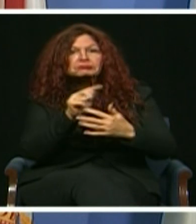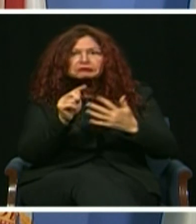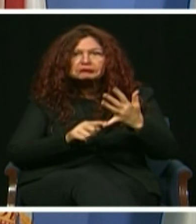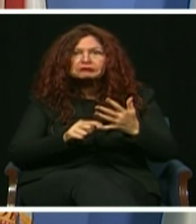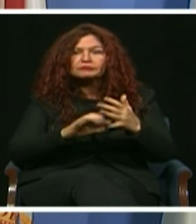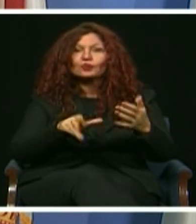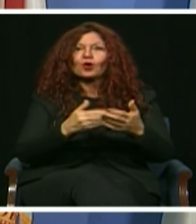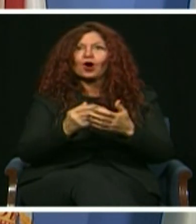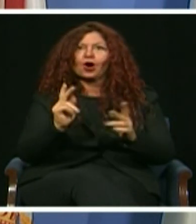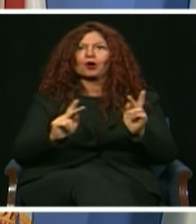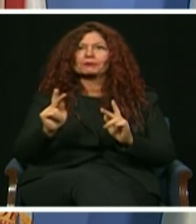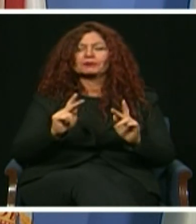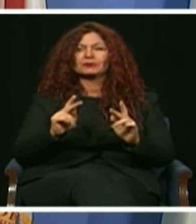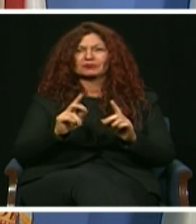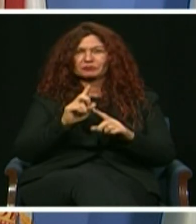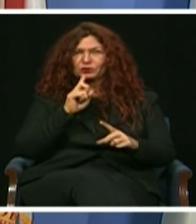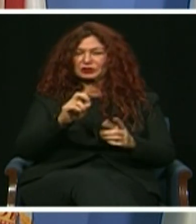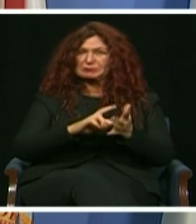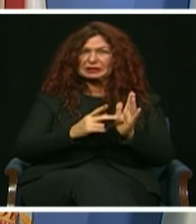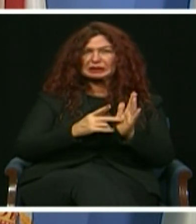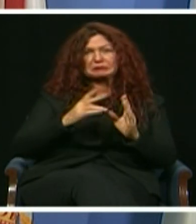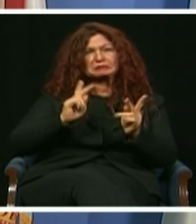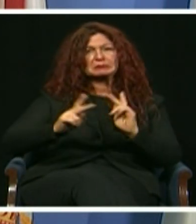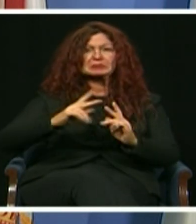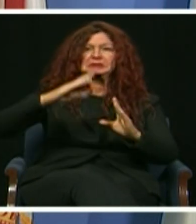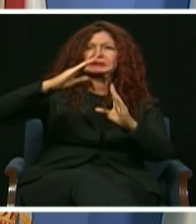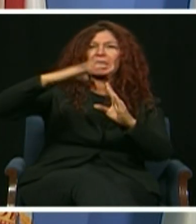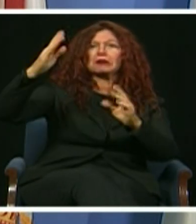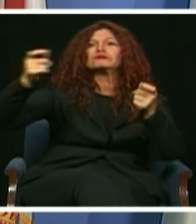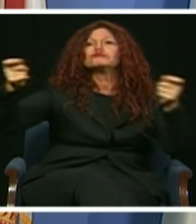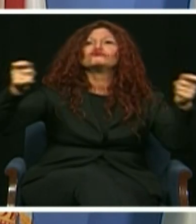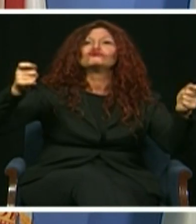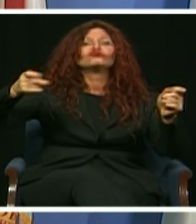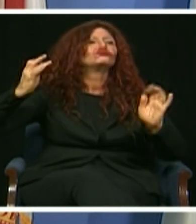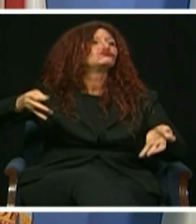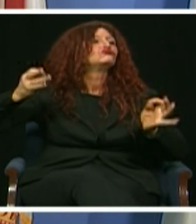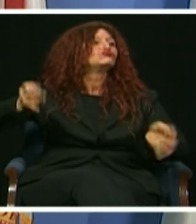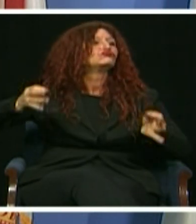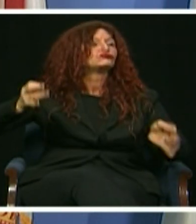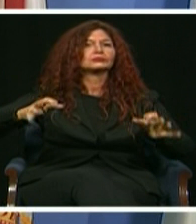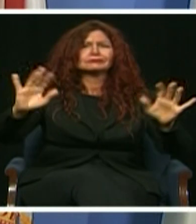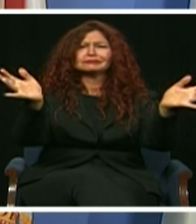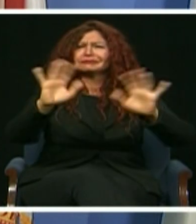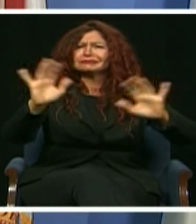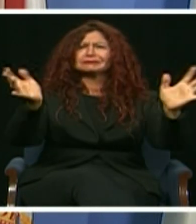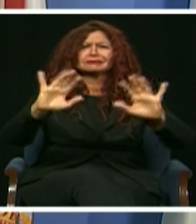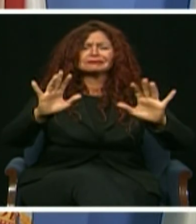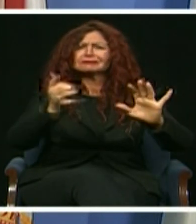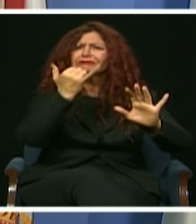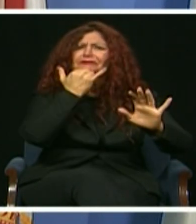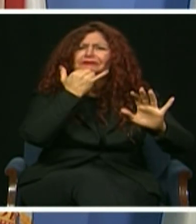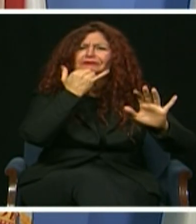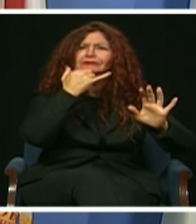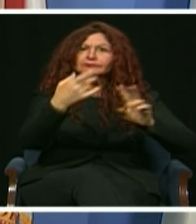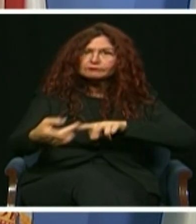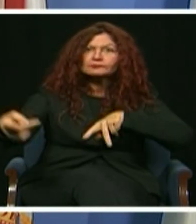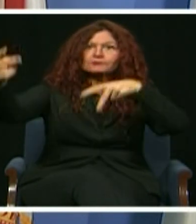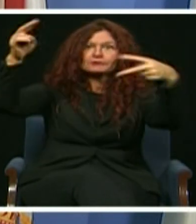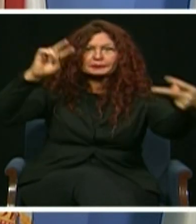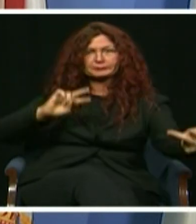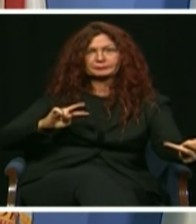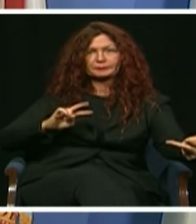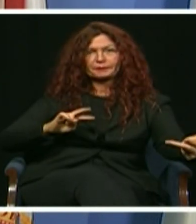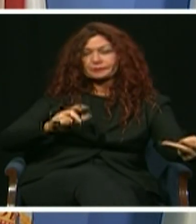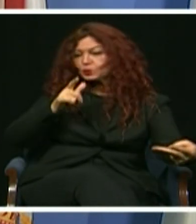bottoms-up, community-driven policy framework. That's how government should work, incorporating feedback from the public we serve into our